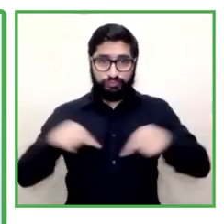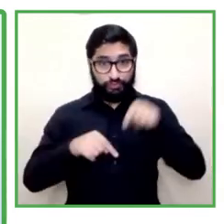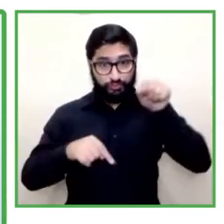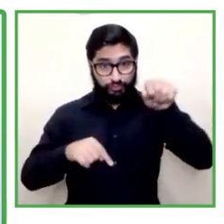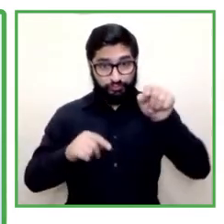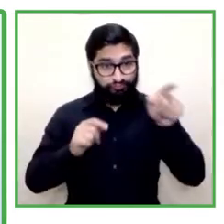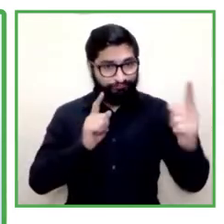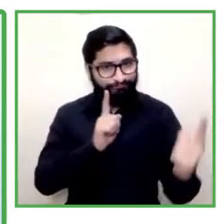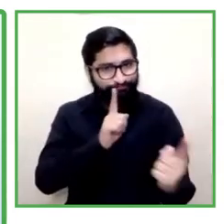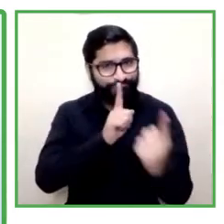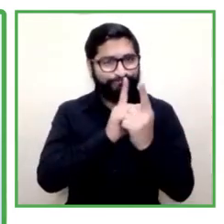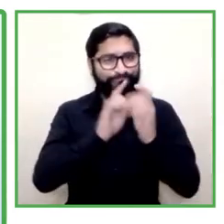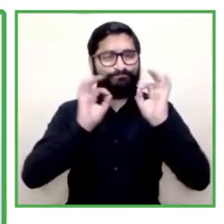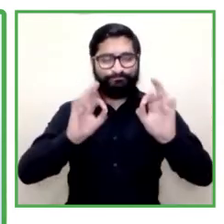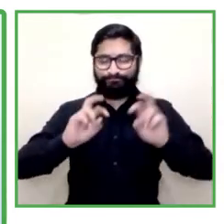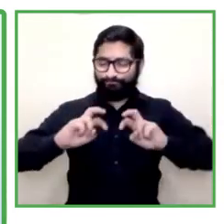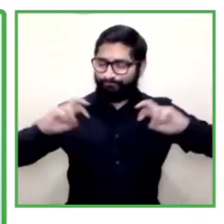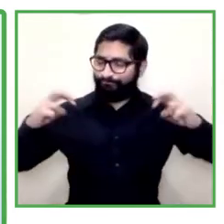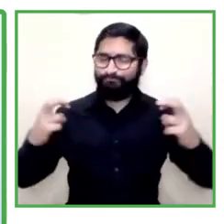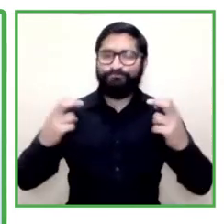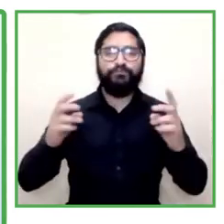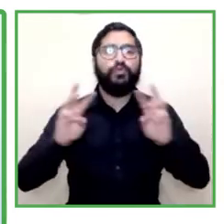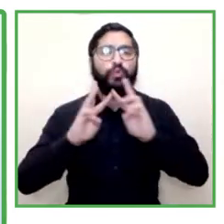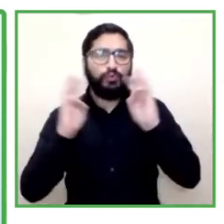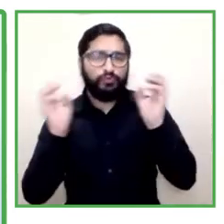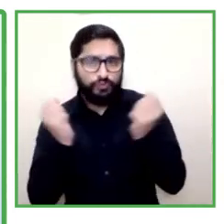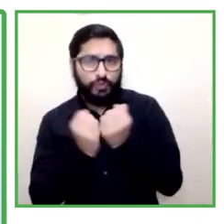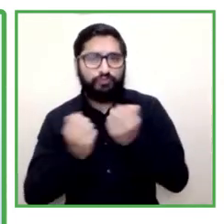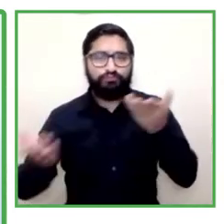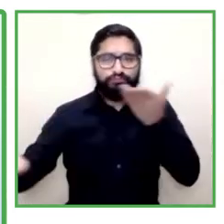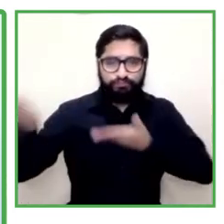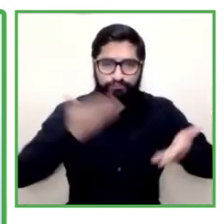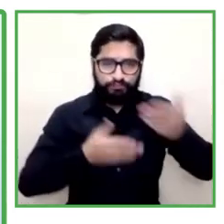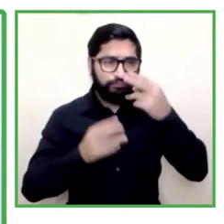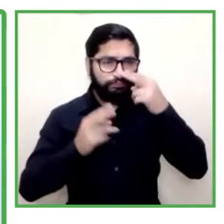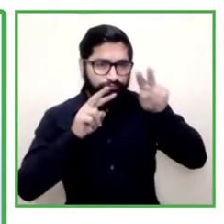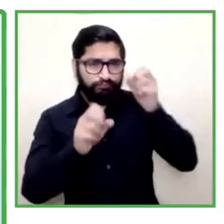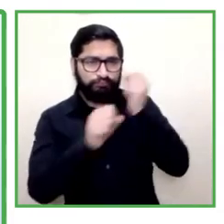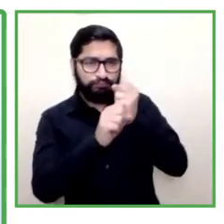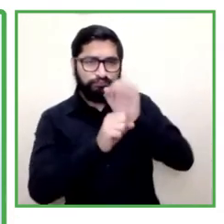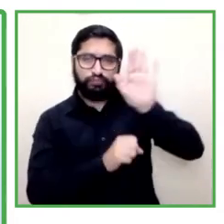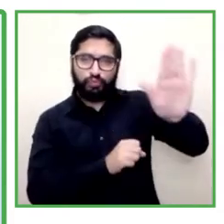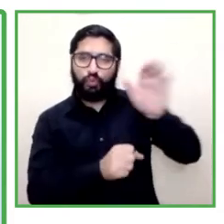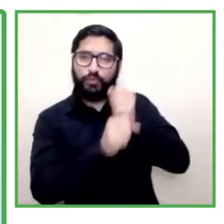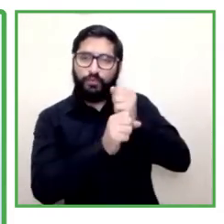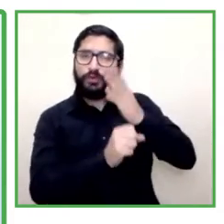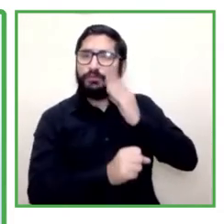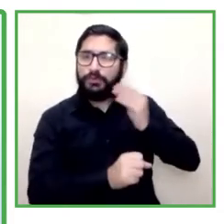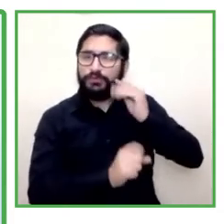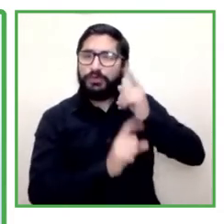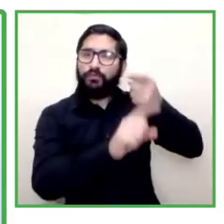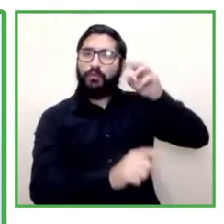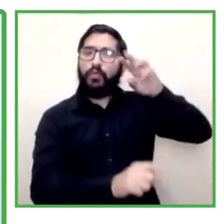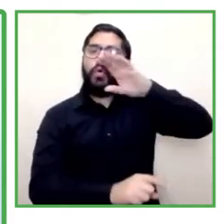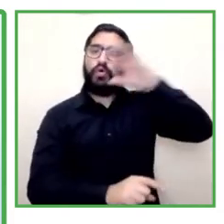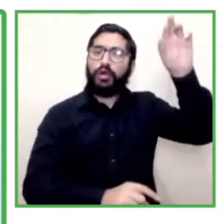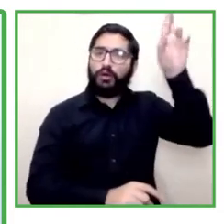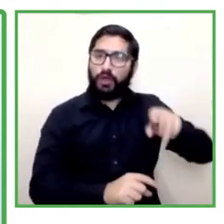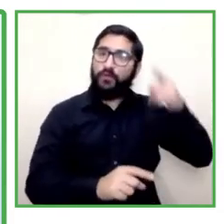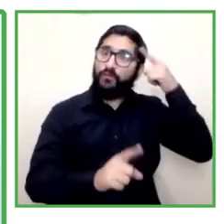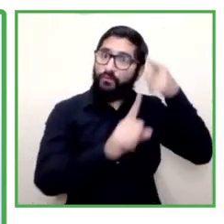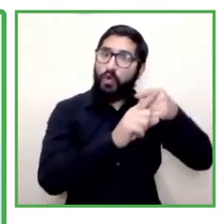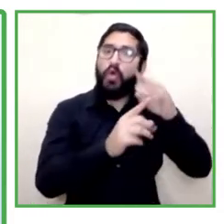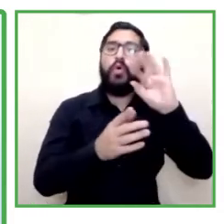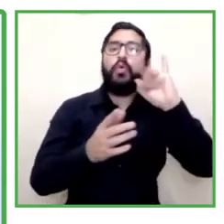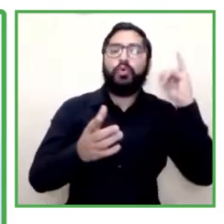it's very high level panel always looking at Costa Rica and your experience in labor inclusion I'd like to tell you that